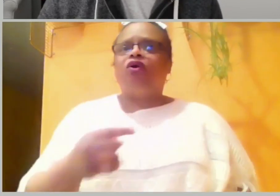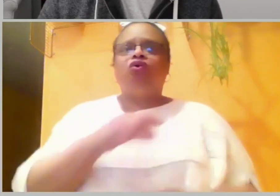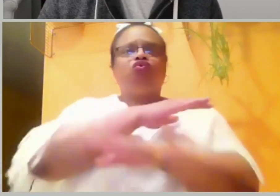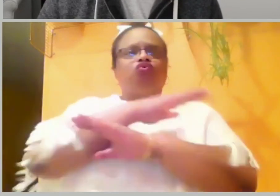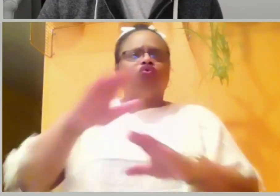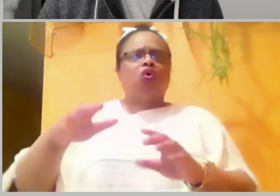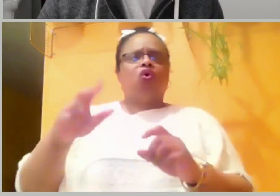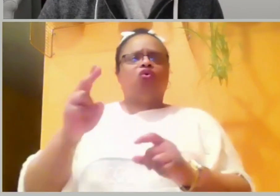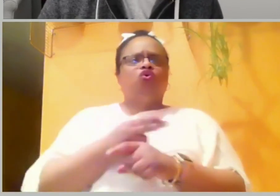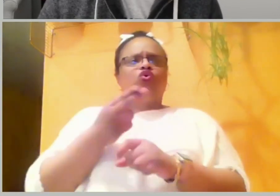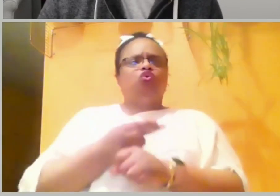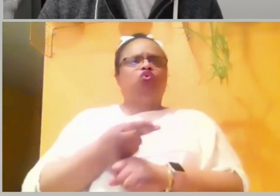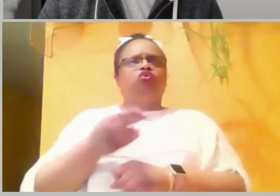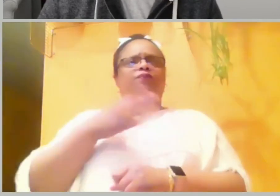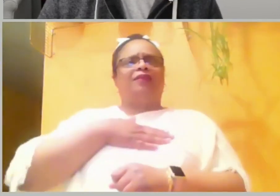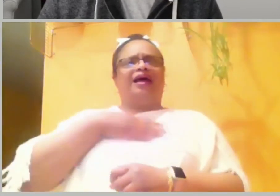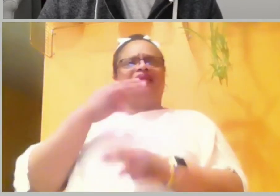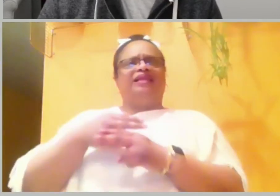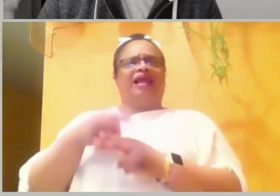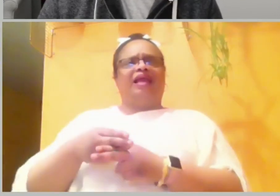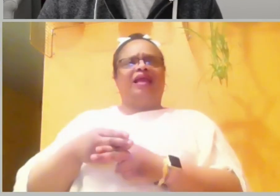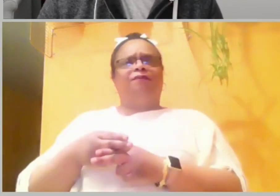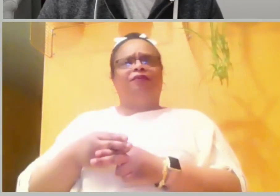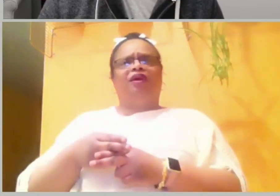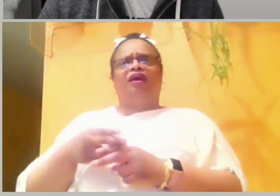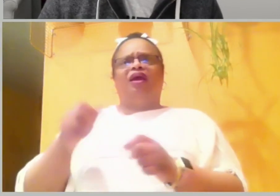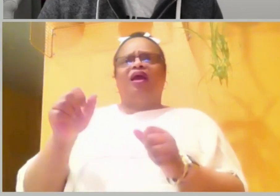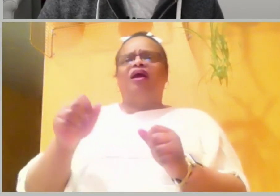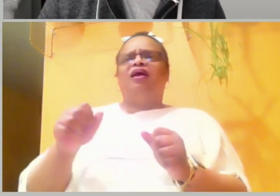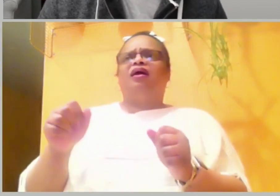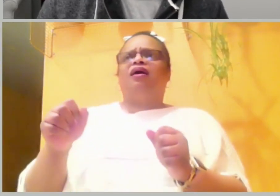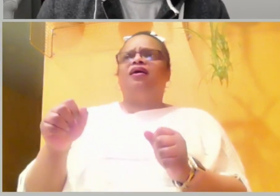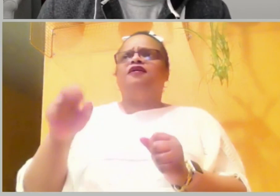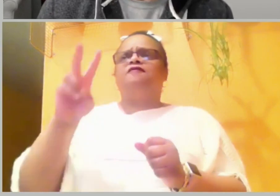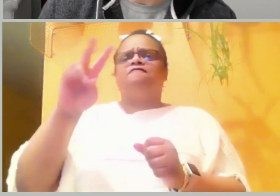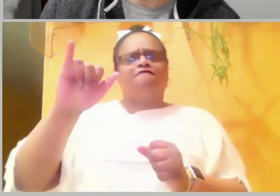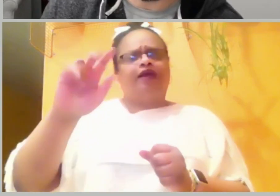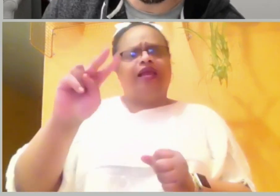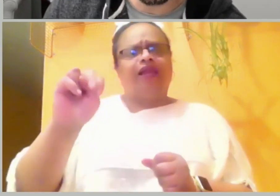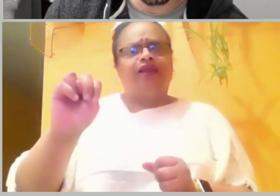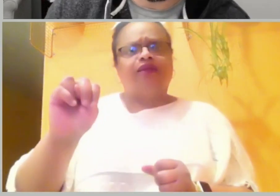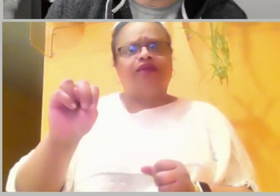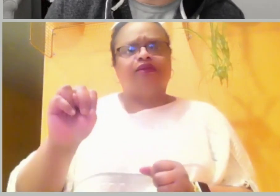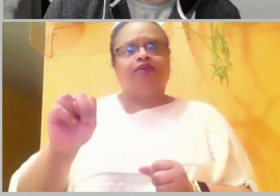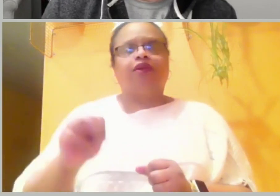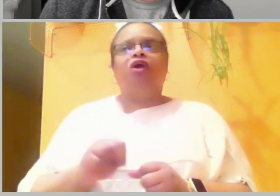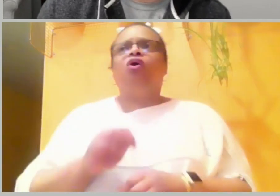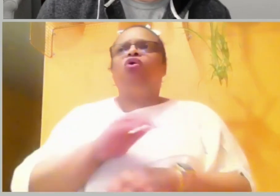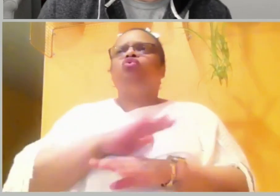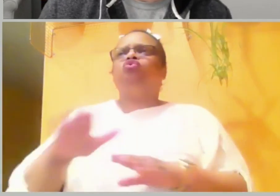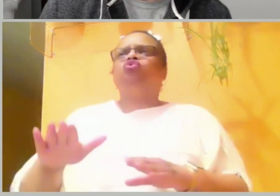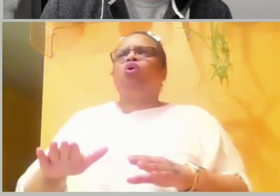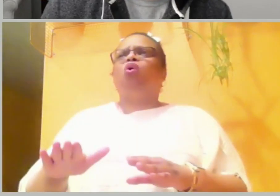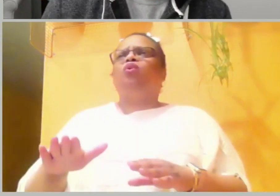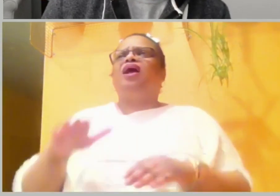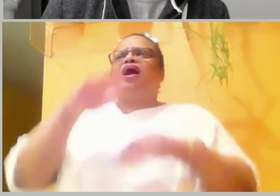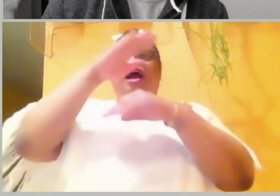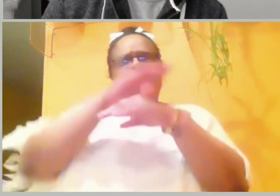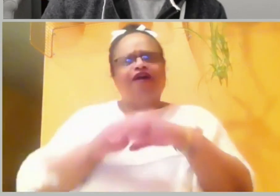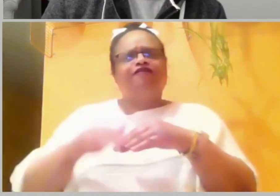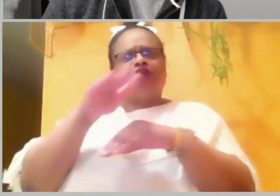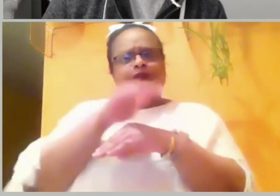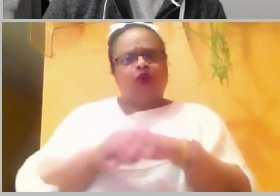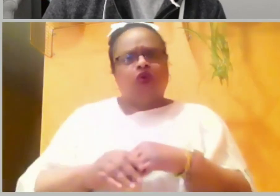in vain. Don't be like Uzzah. Secondly, don't get too comfortable like Uzzah did. Uzzah, who knew